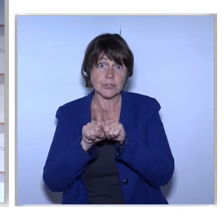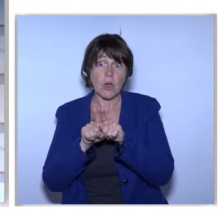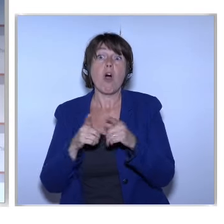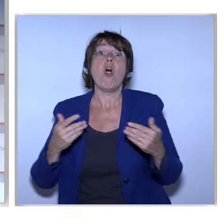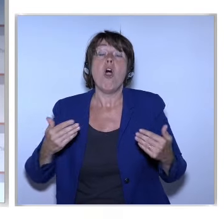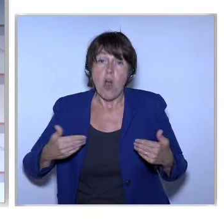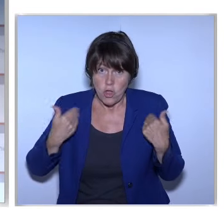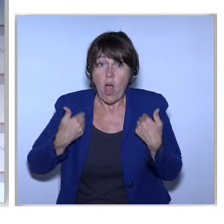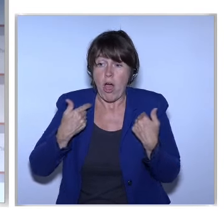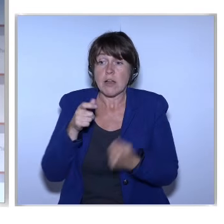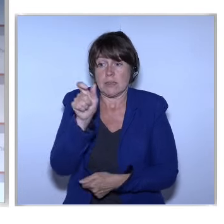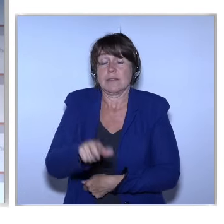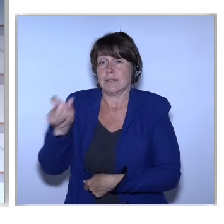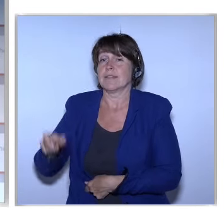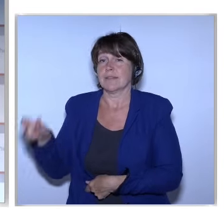Young People